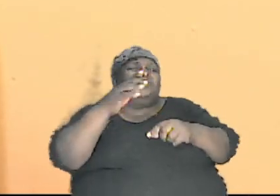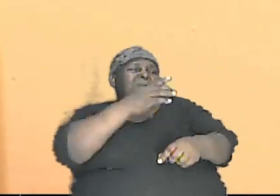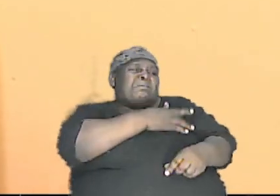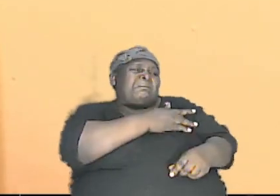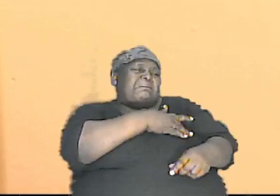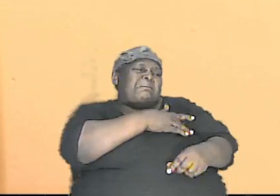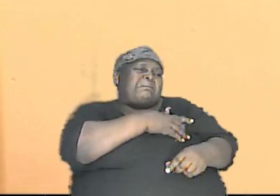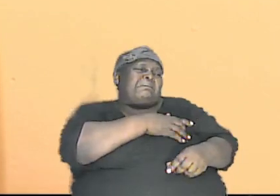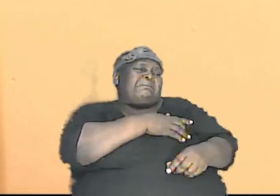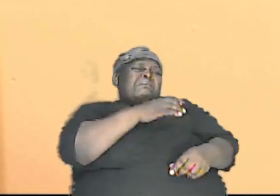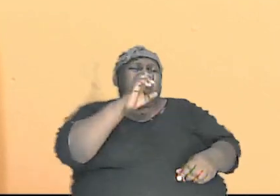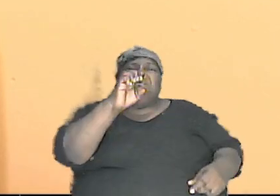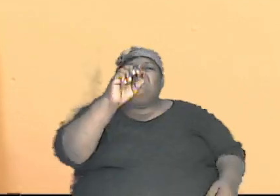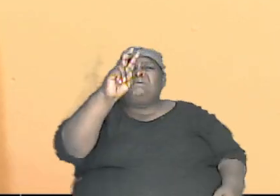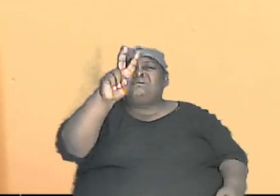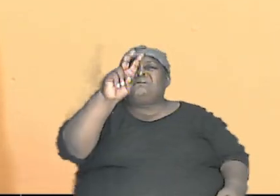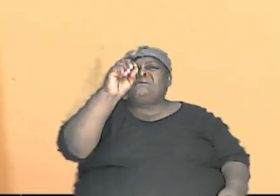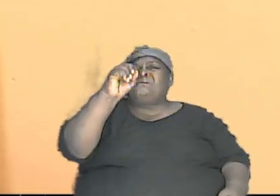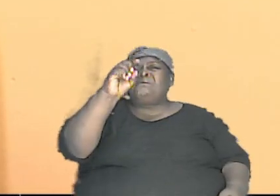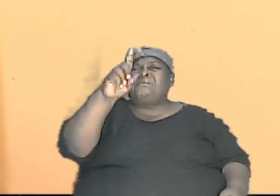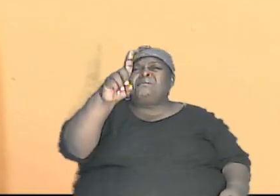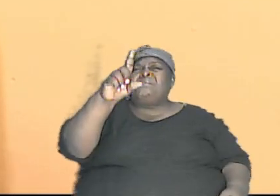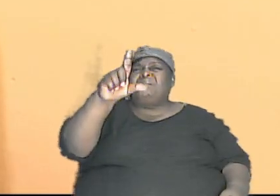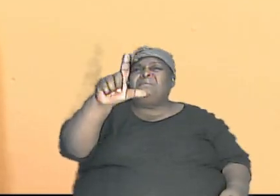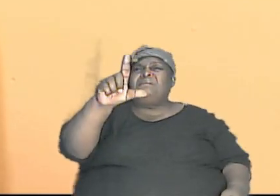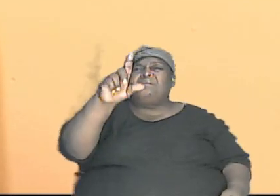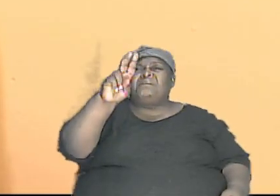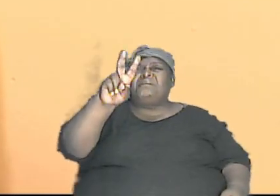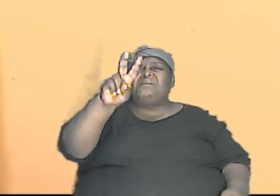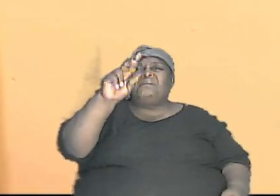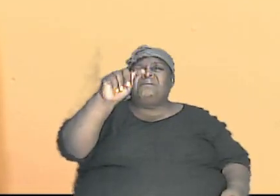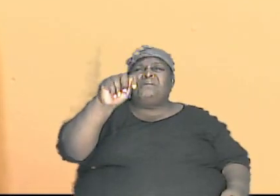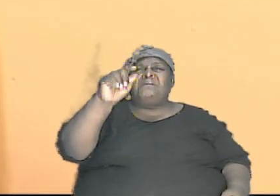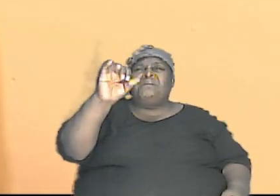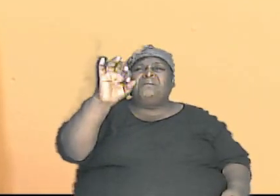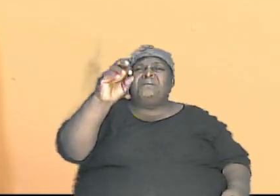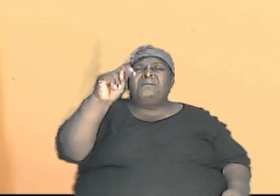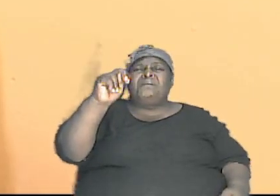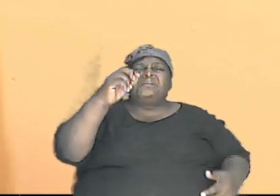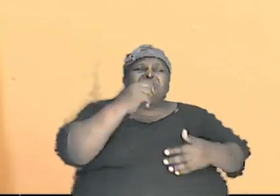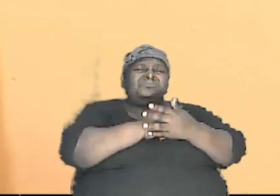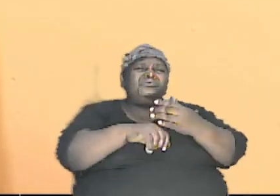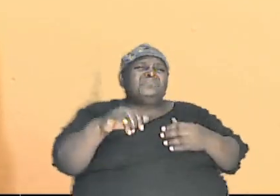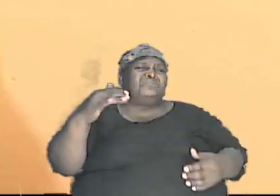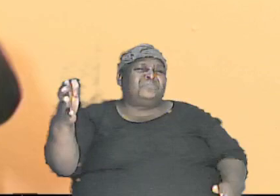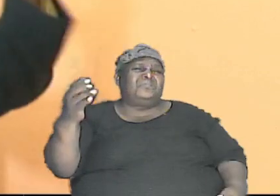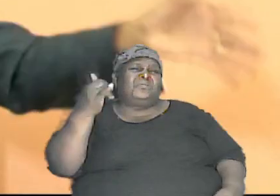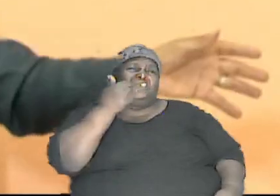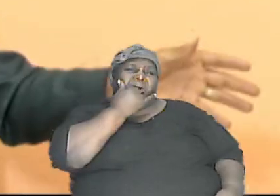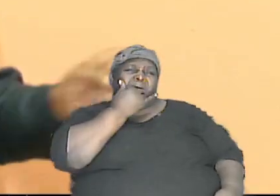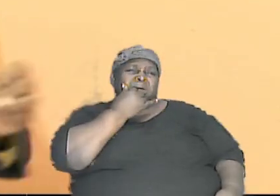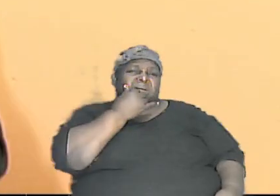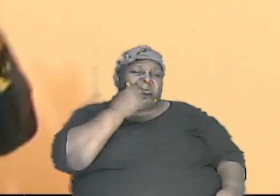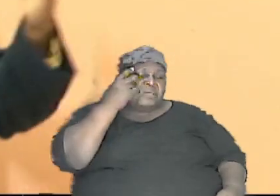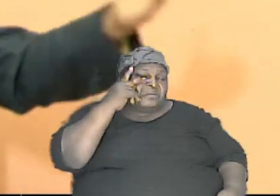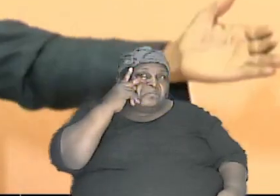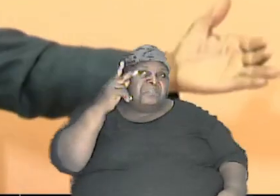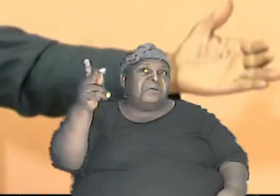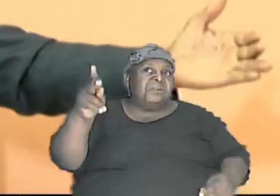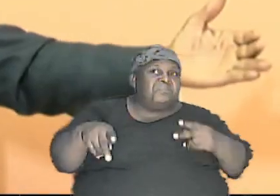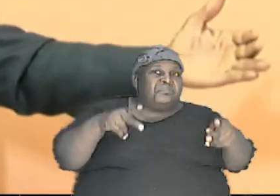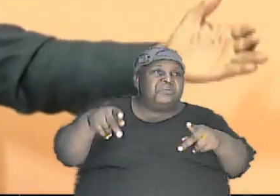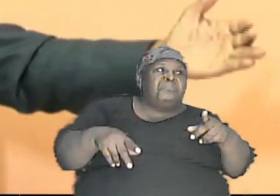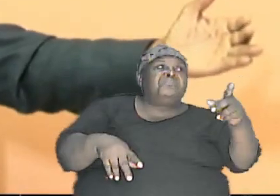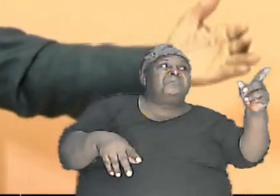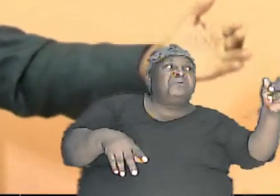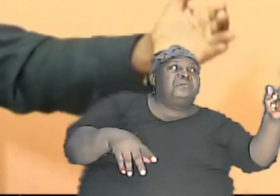that it is evolution because it couldn't be yes I hear the Bible said that but something must be wrong because look at the people over there and look at the people over here we are so